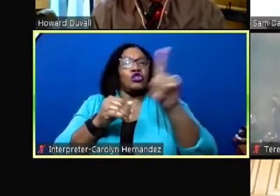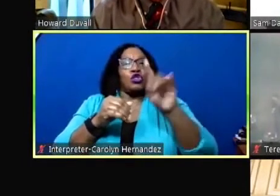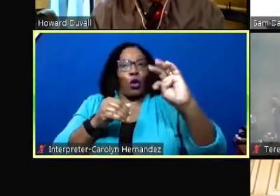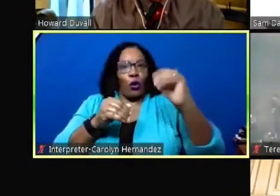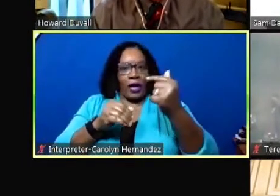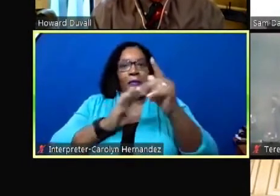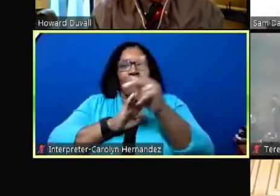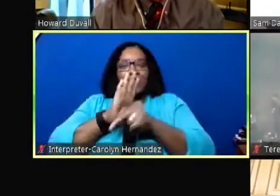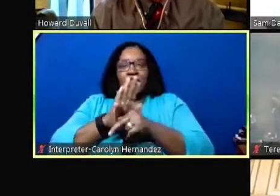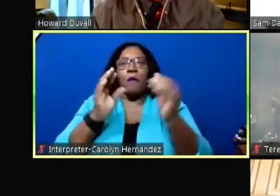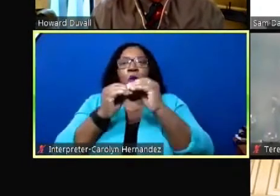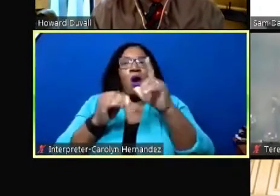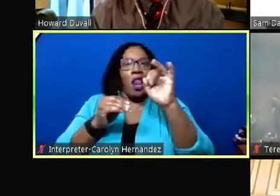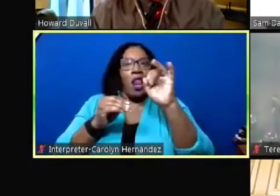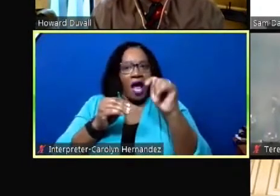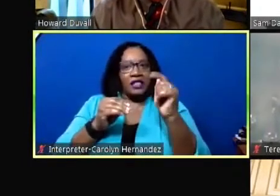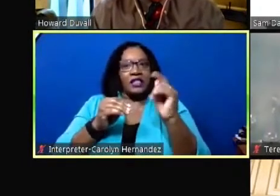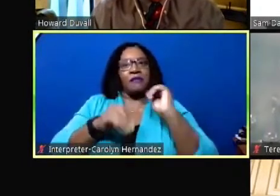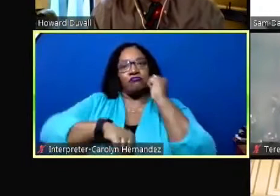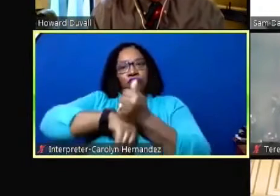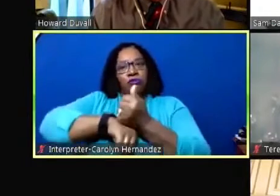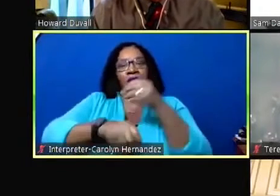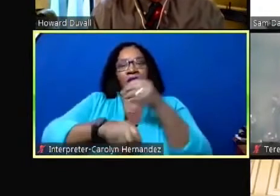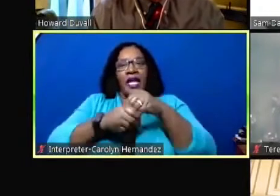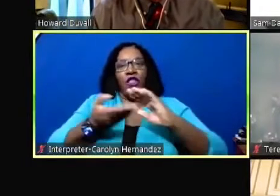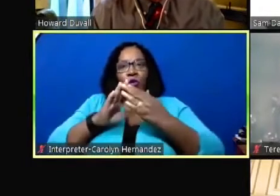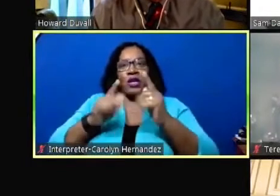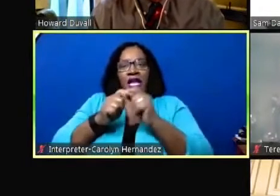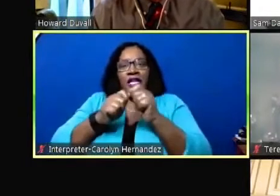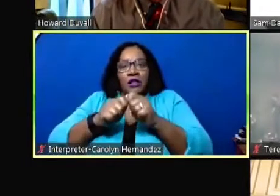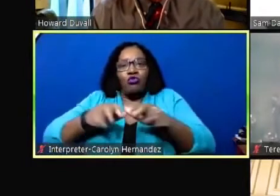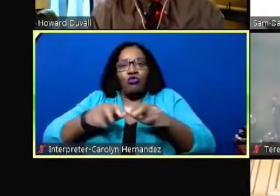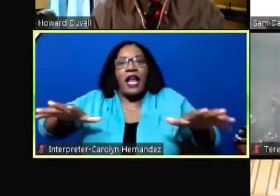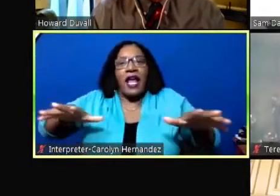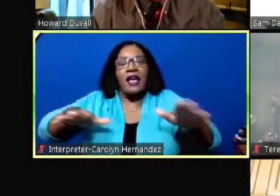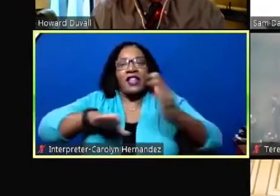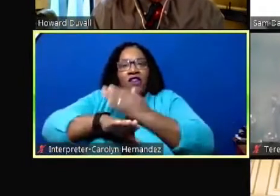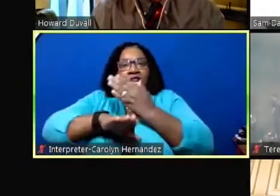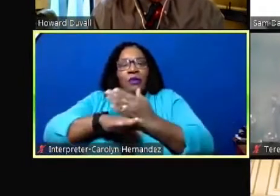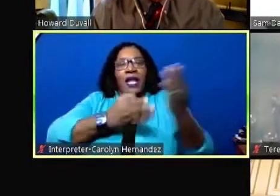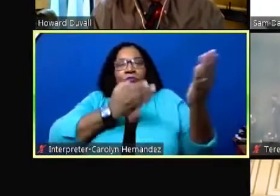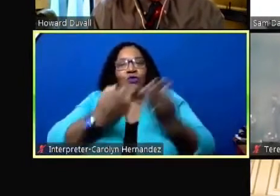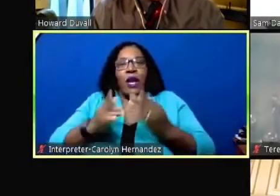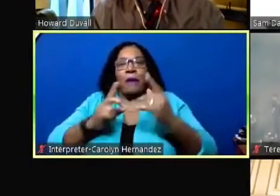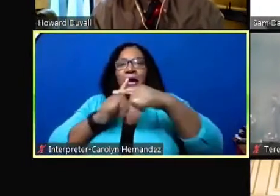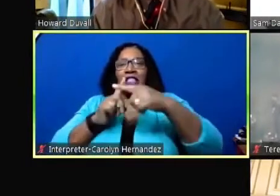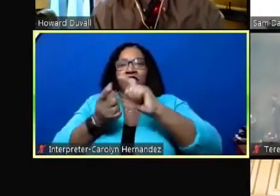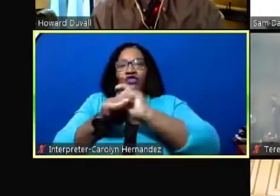lots could be created in the neighborhood and hopefully spur development and bring positive changes